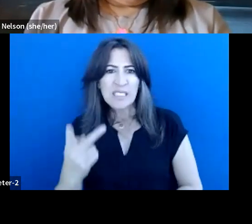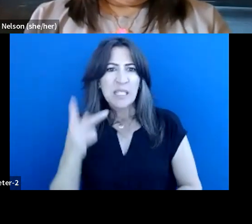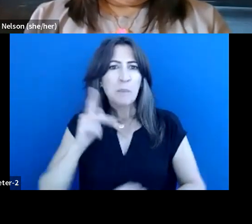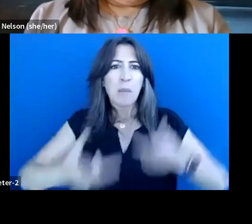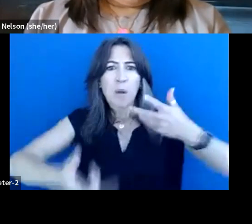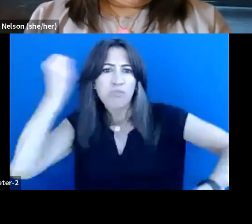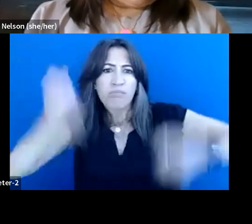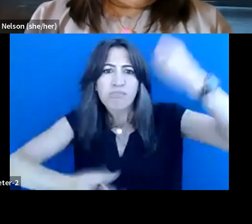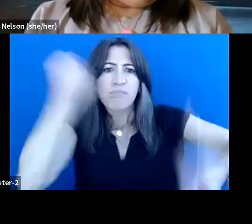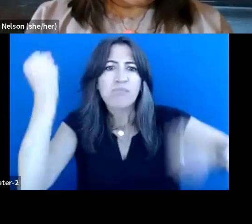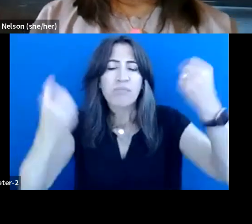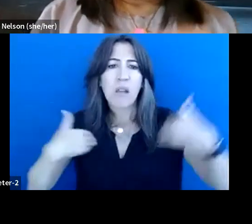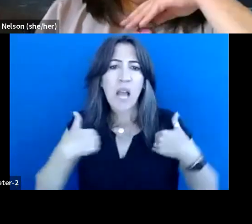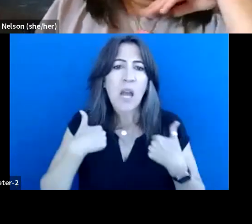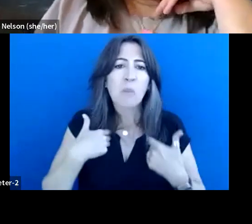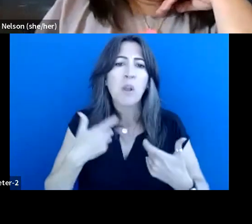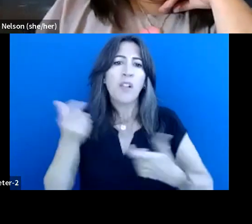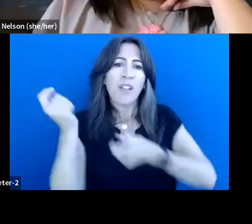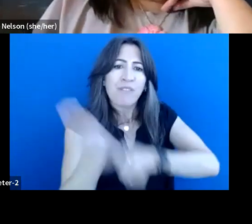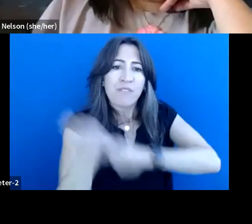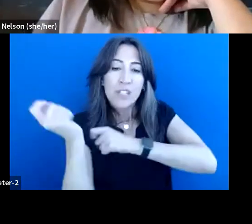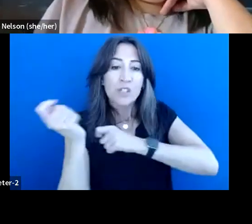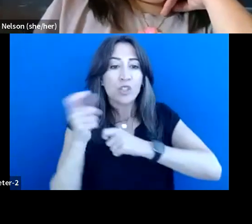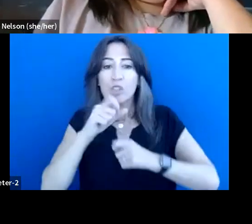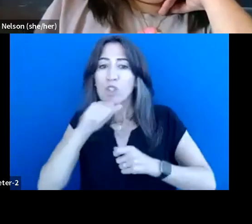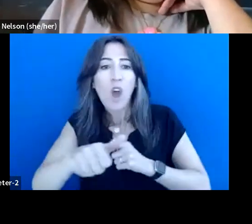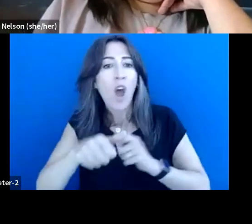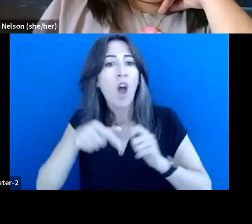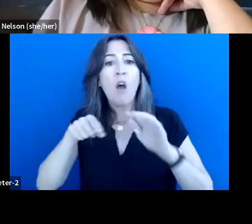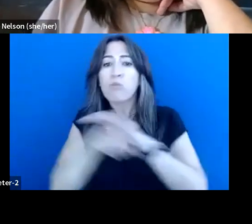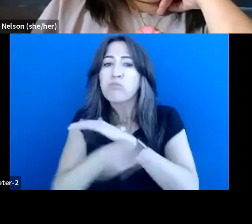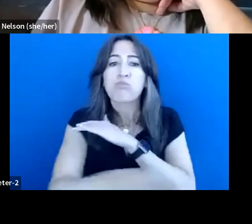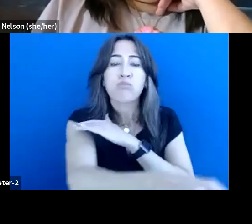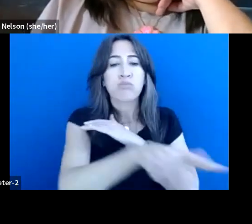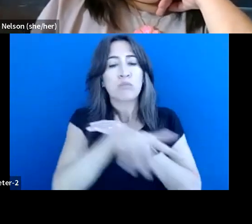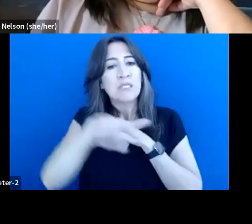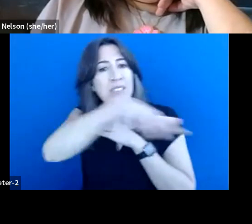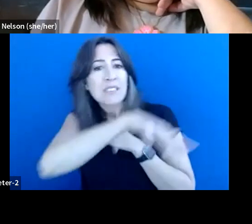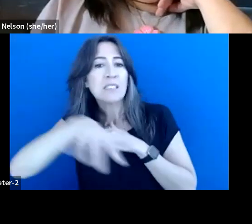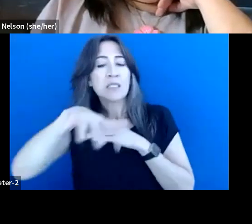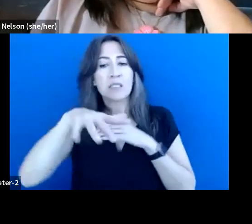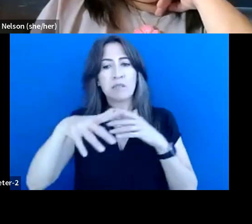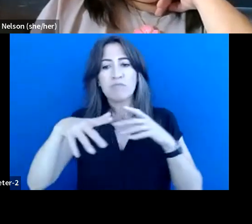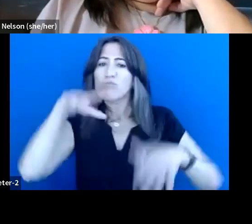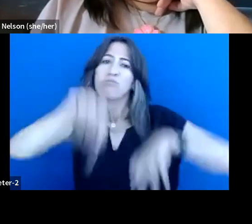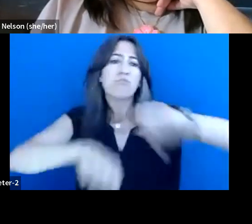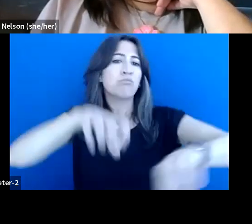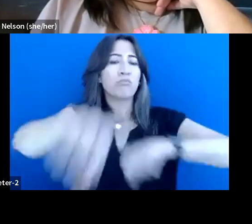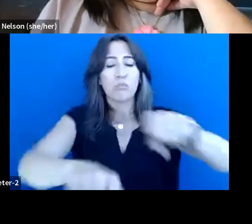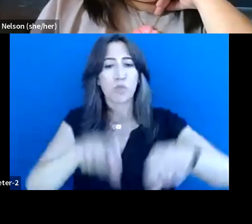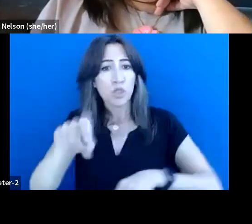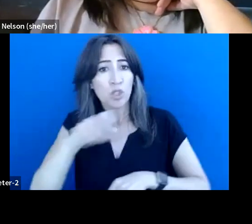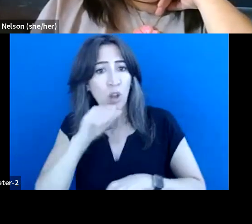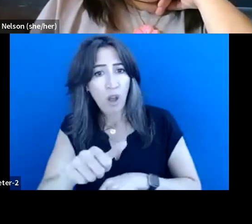fishing that, you know, um, that shouldn't be fishing or going on to the, uh, going on to the, into the forest and doing things that they shouldn't be doing.